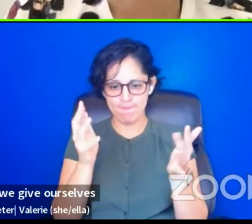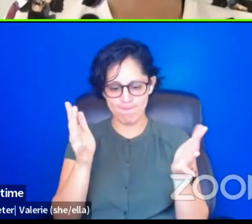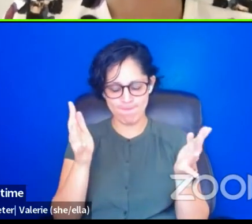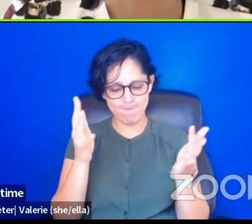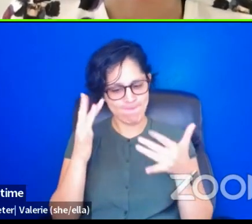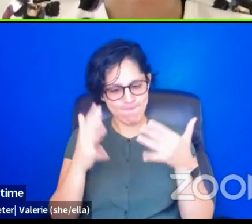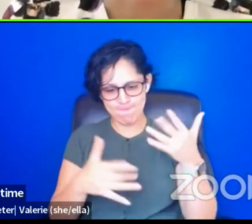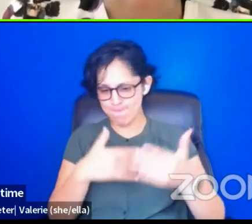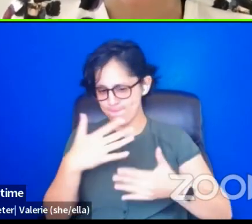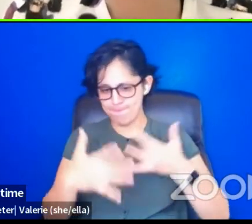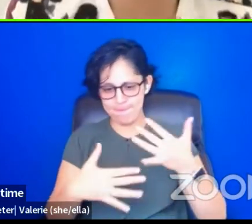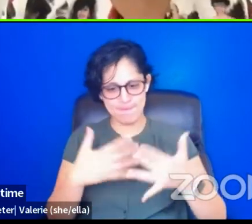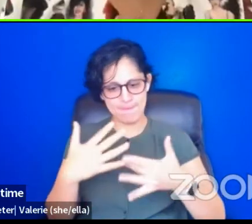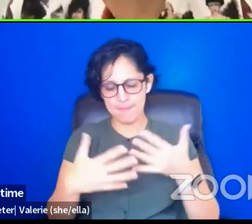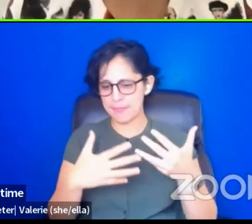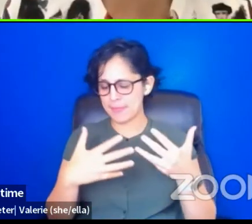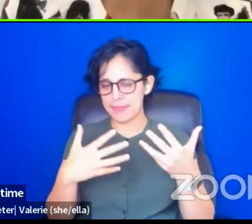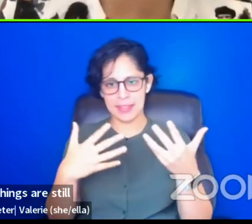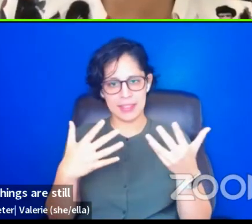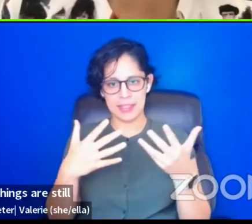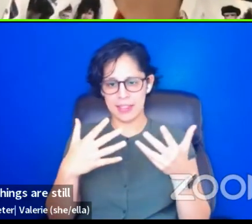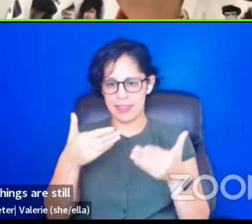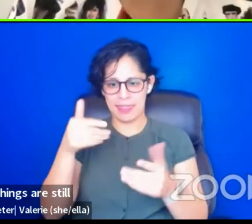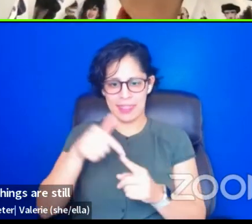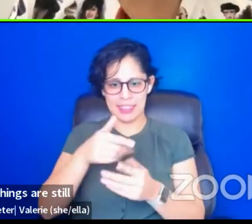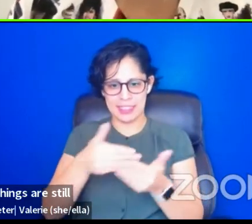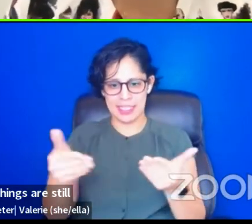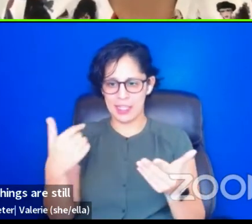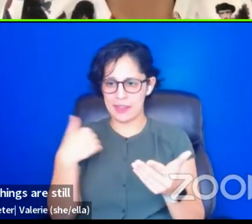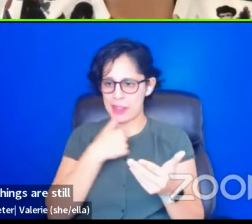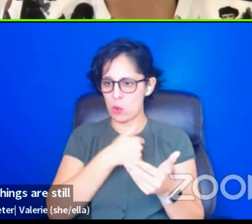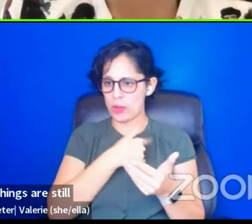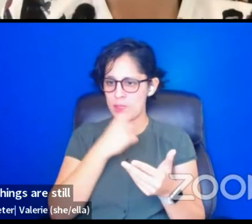time as things are still coming at us? Cause like, look, it hasn't stopped. Right.